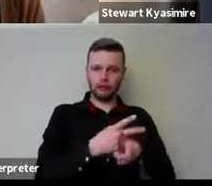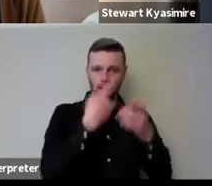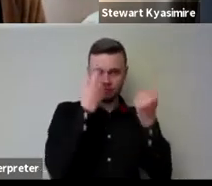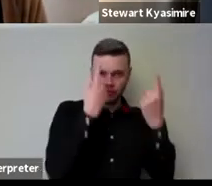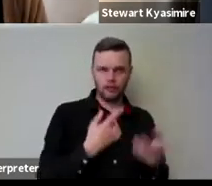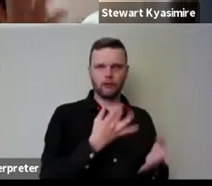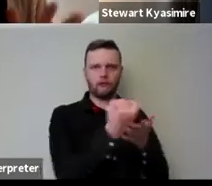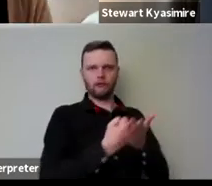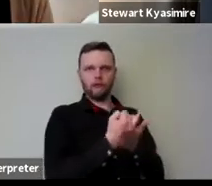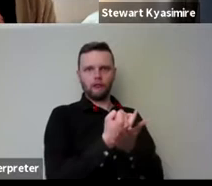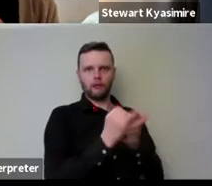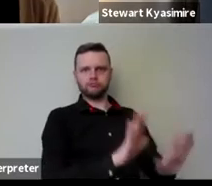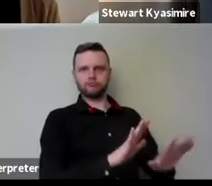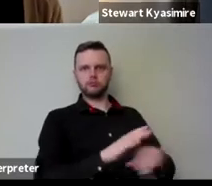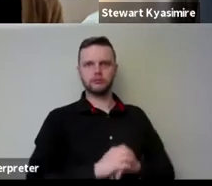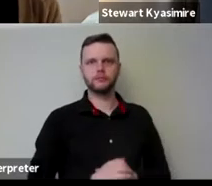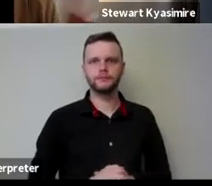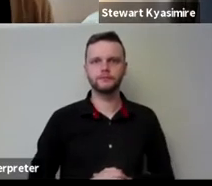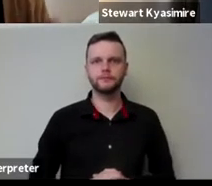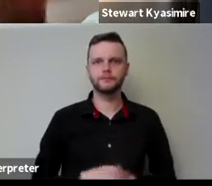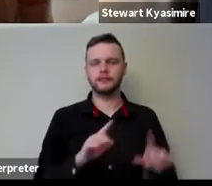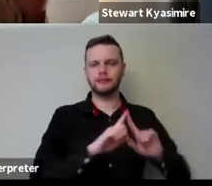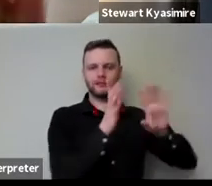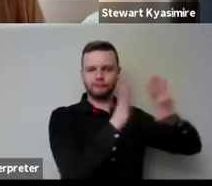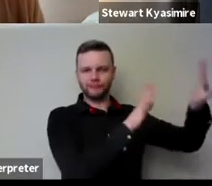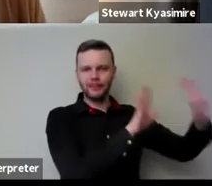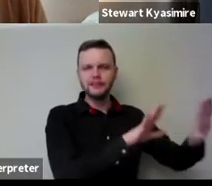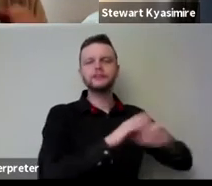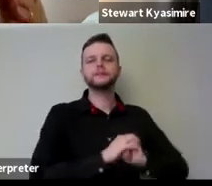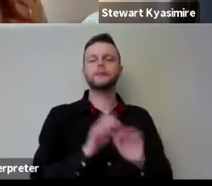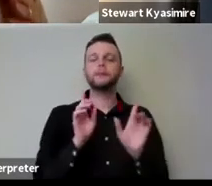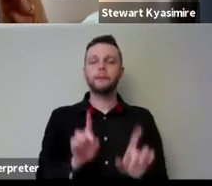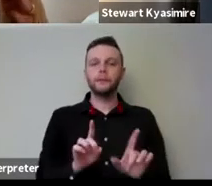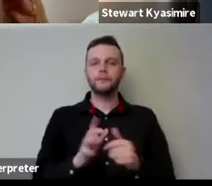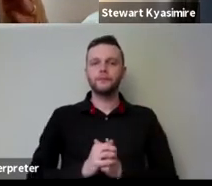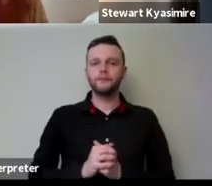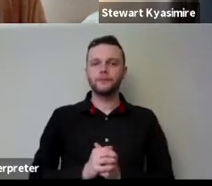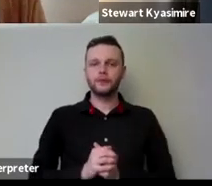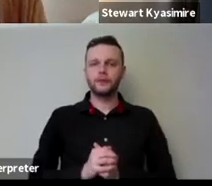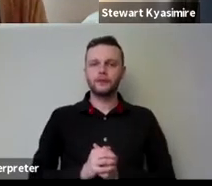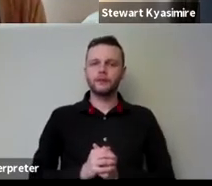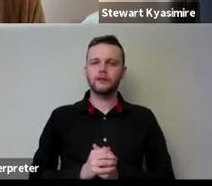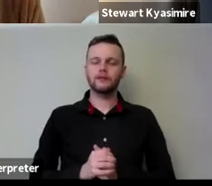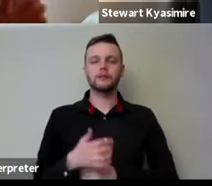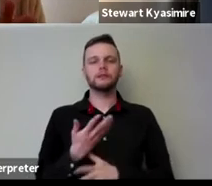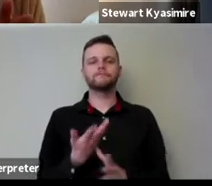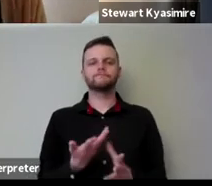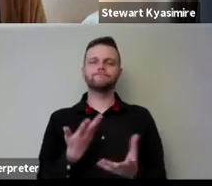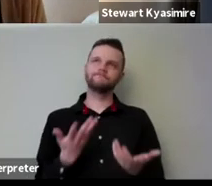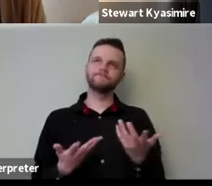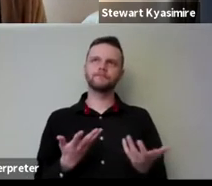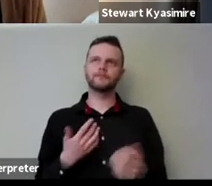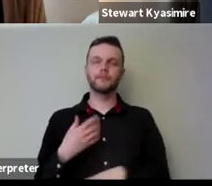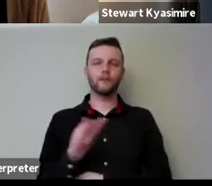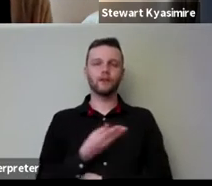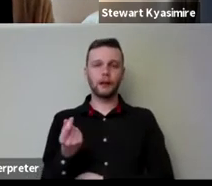it would take us in a whole different world so we'll not do it but um and for for some